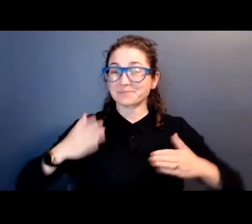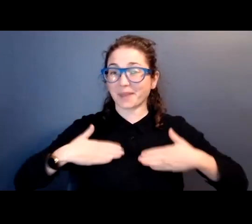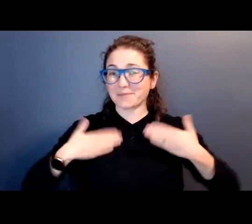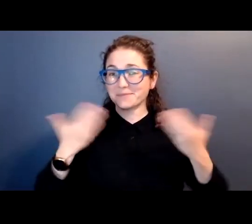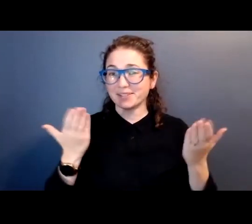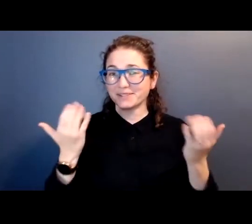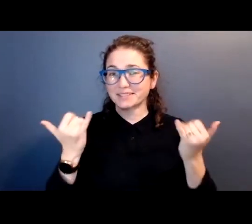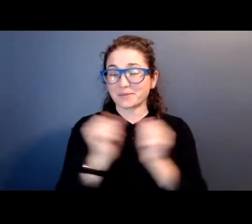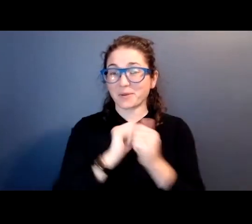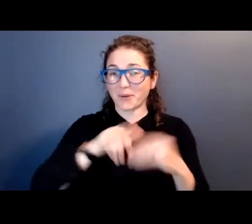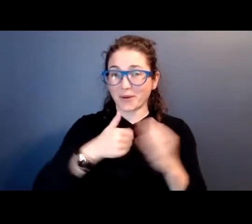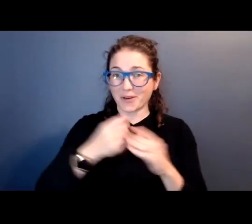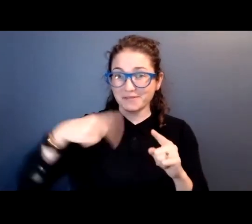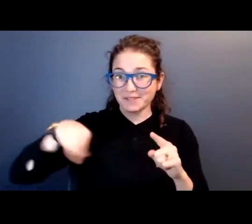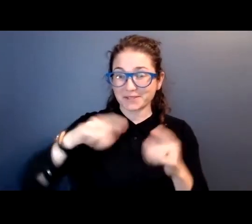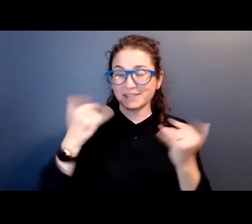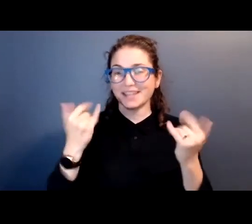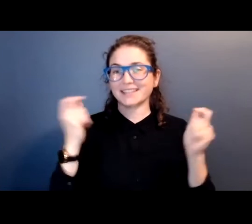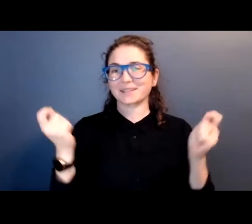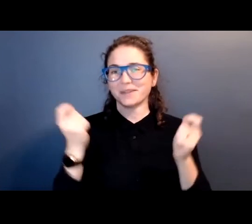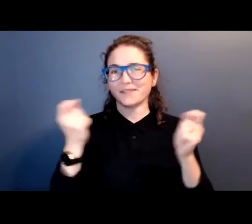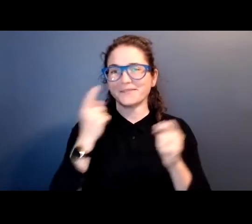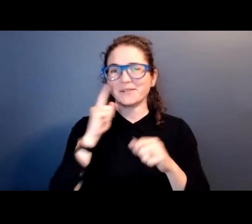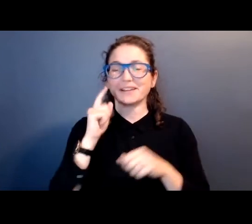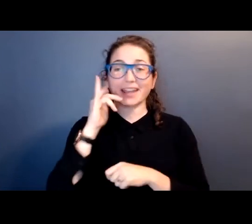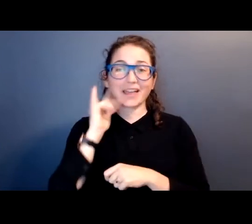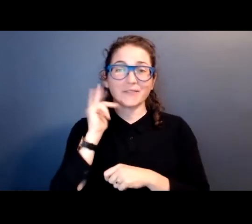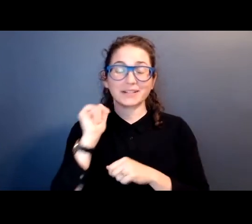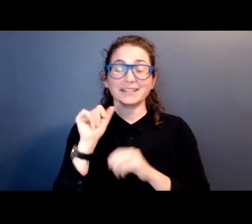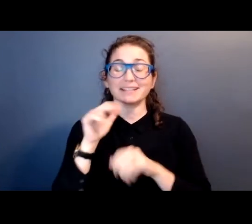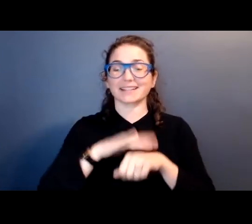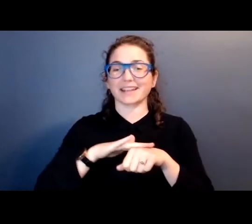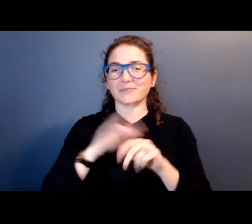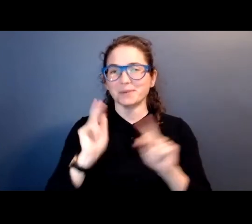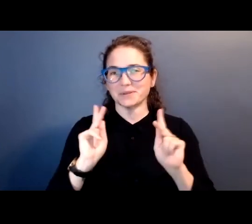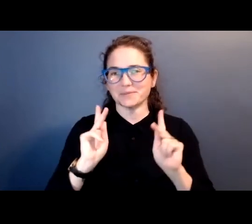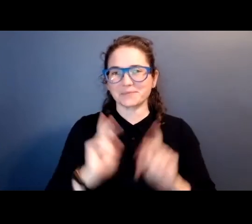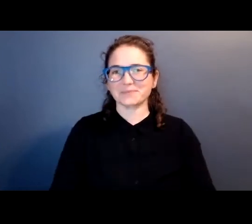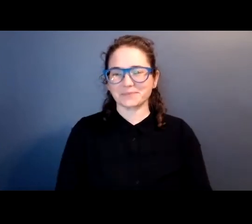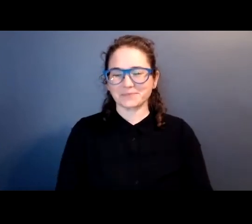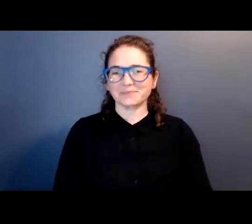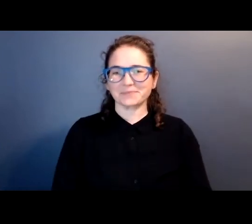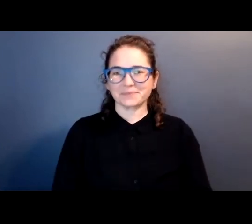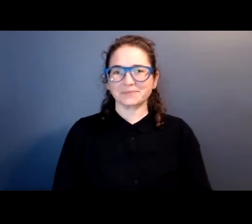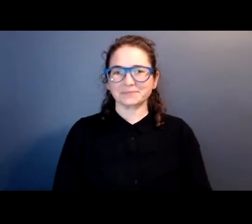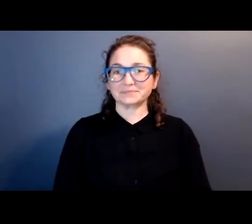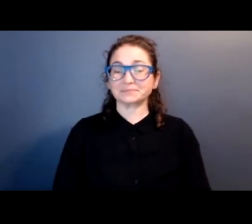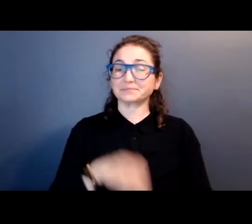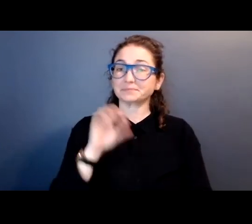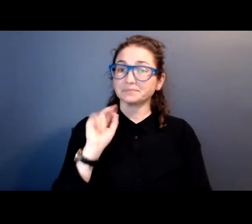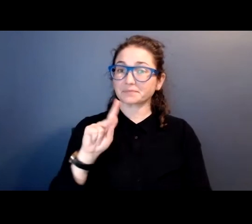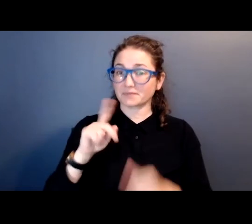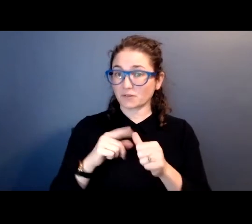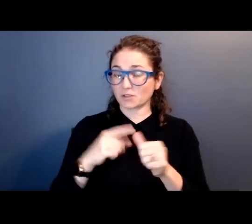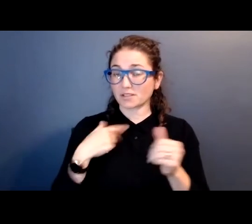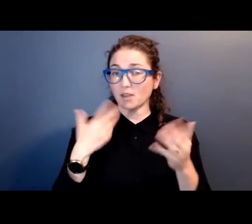here with all of you in celebration of California Native people. So I want to talk a little bit